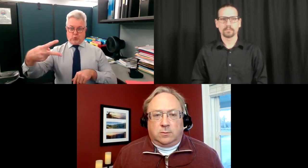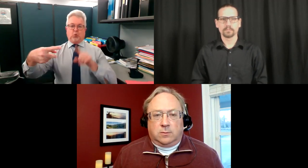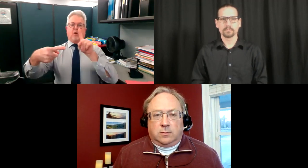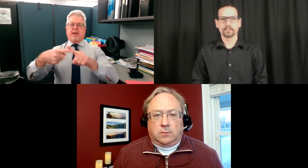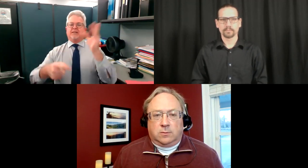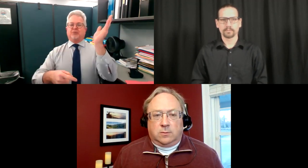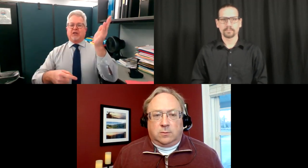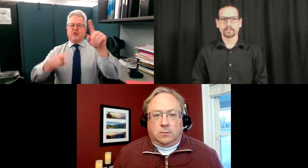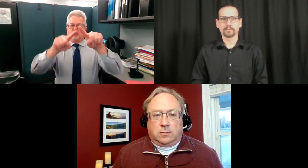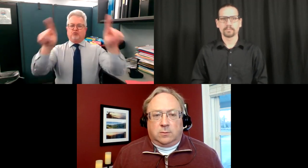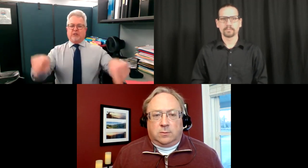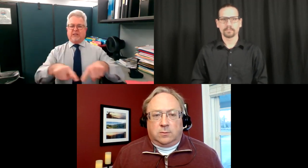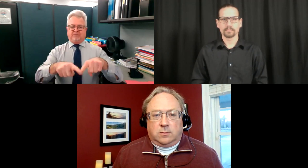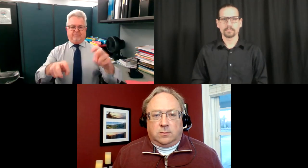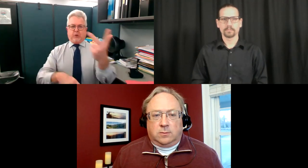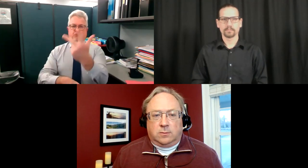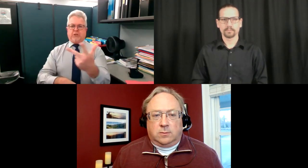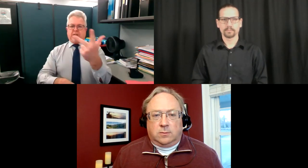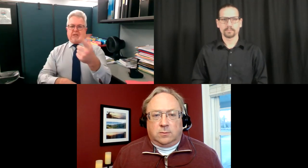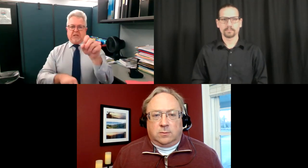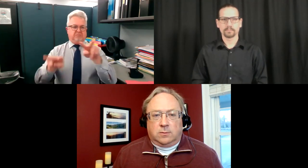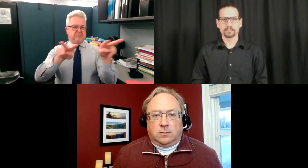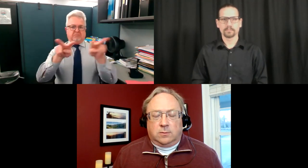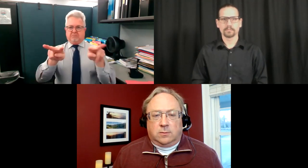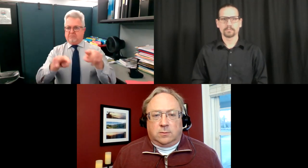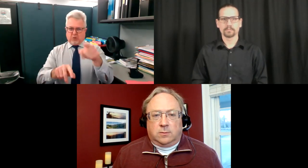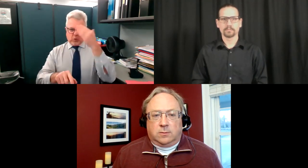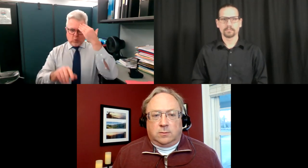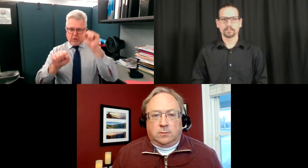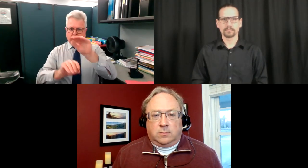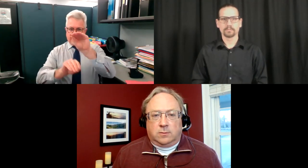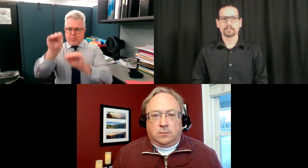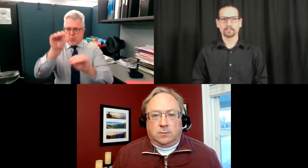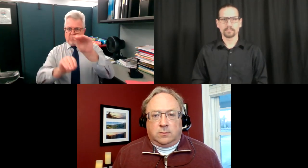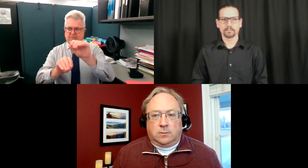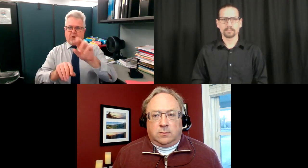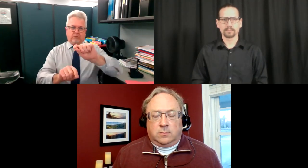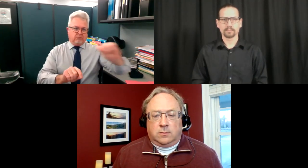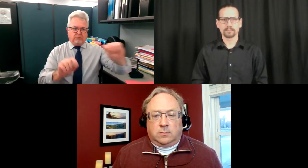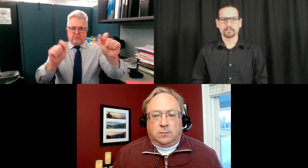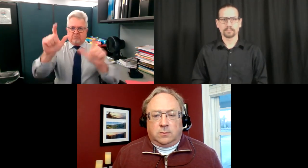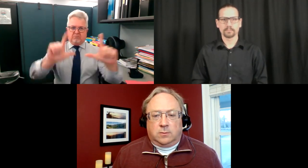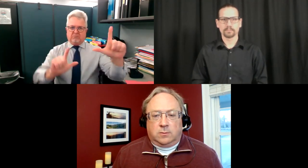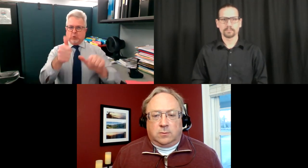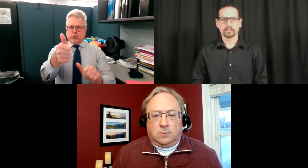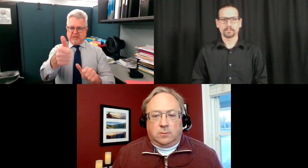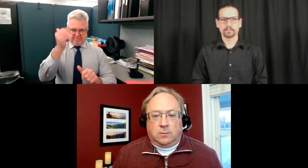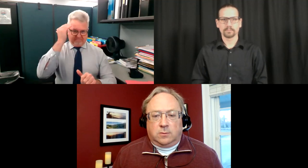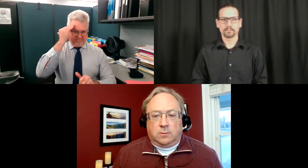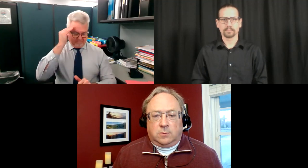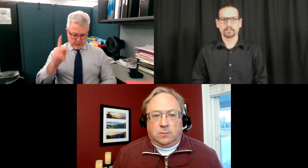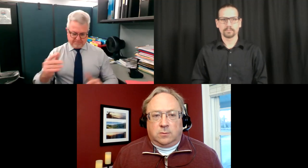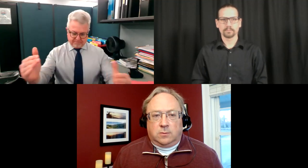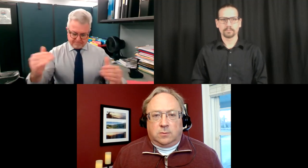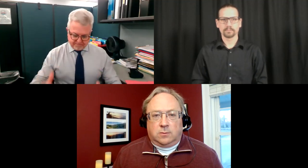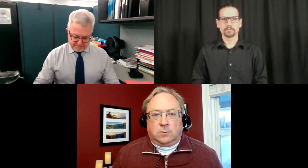once we begin this presentation is Dr. Jim McDonald and the interpreter, okay, and I will not